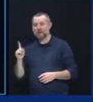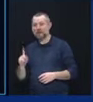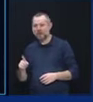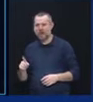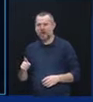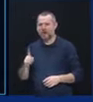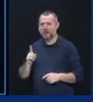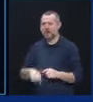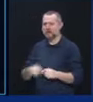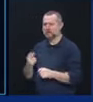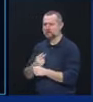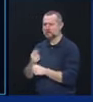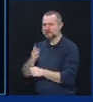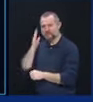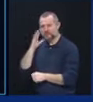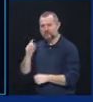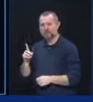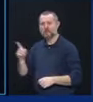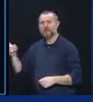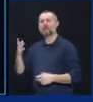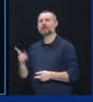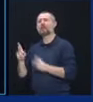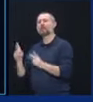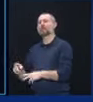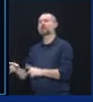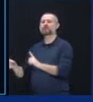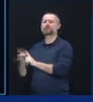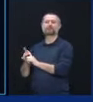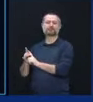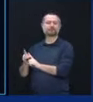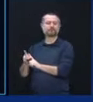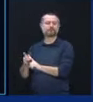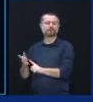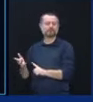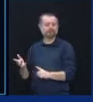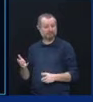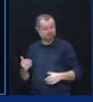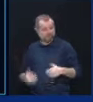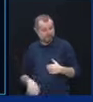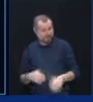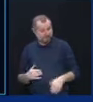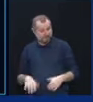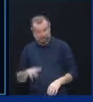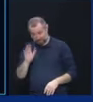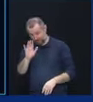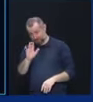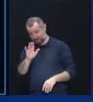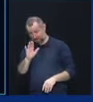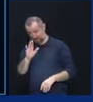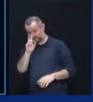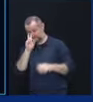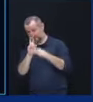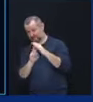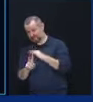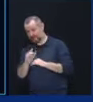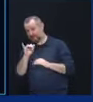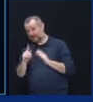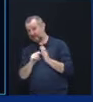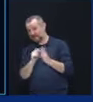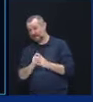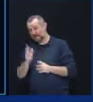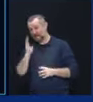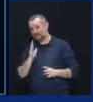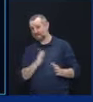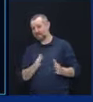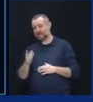helped another individual who needed that bed. Because remember, the modeling, 140,000 hospitalizations, 37